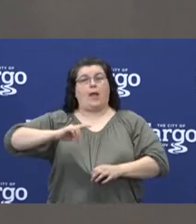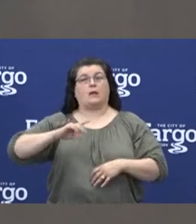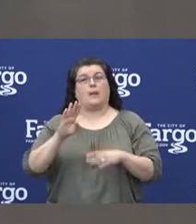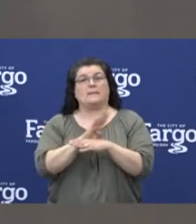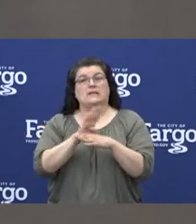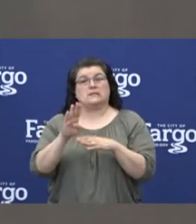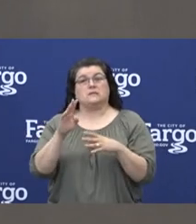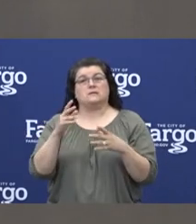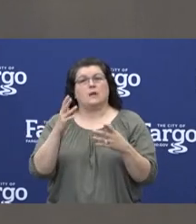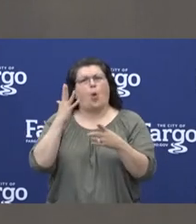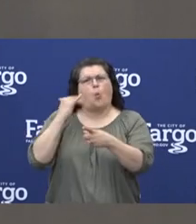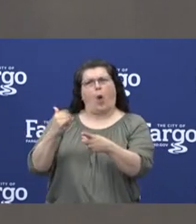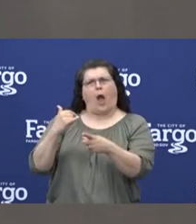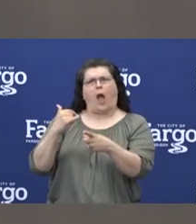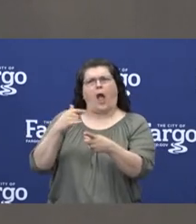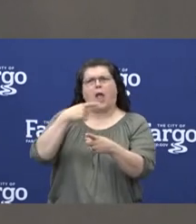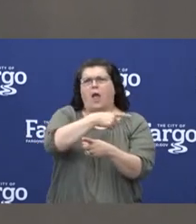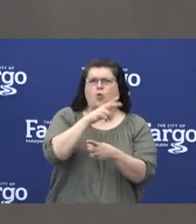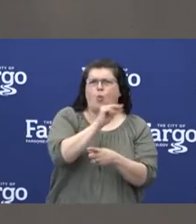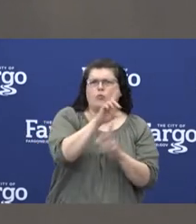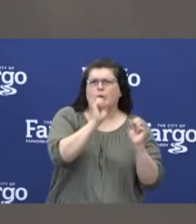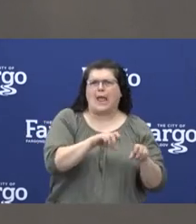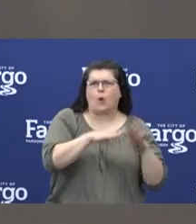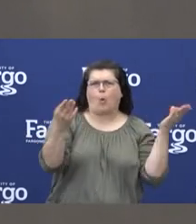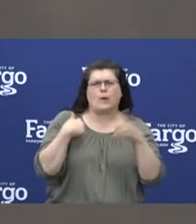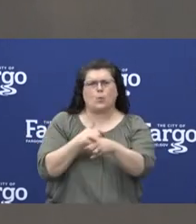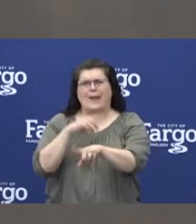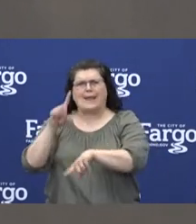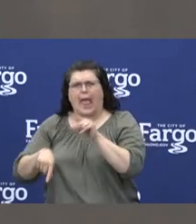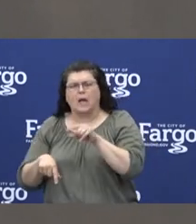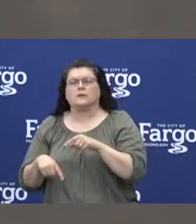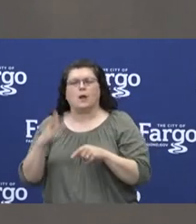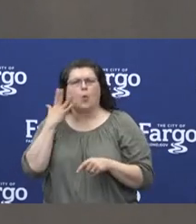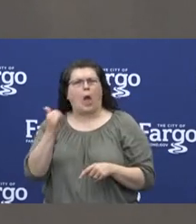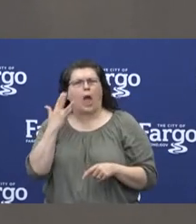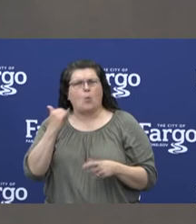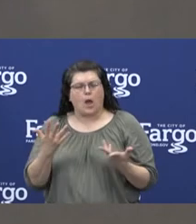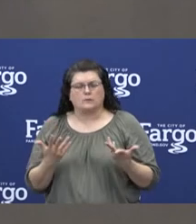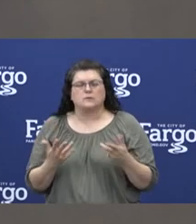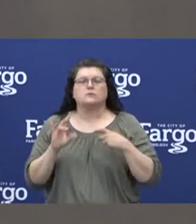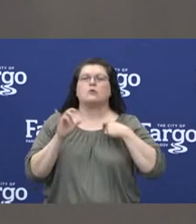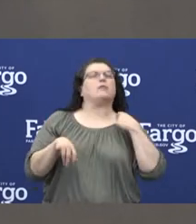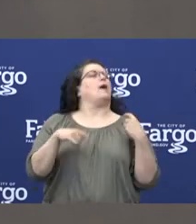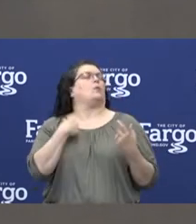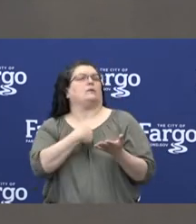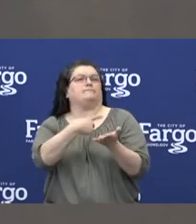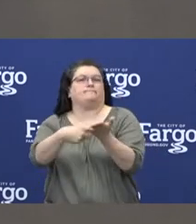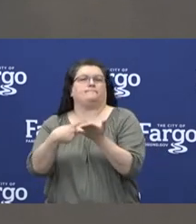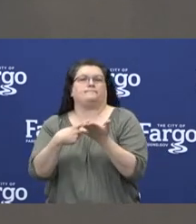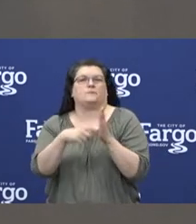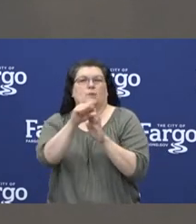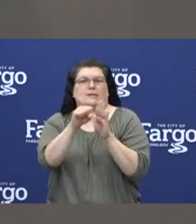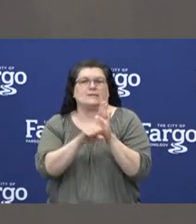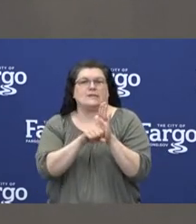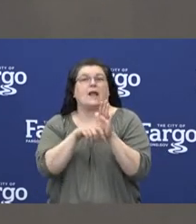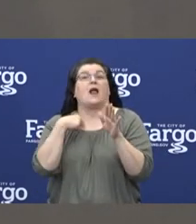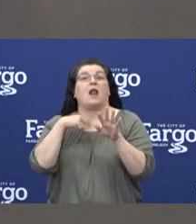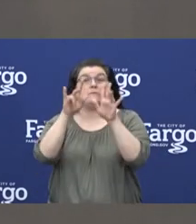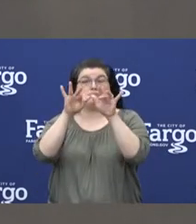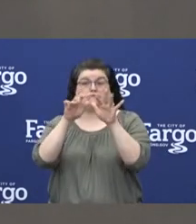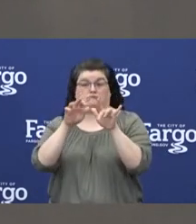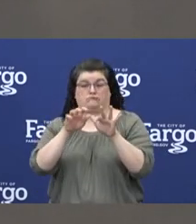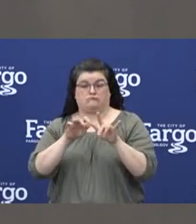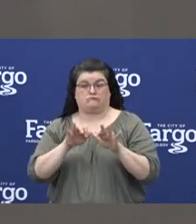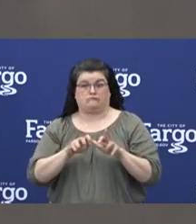why them? Why not us? We have had conversations with state officials. I wrote a lengthy email to